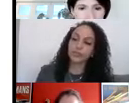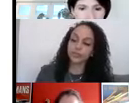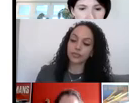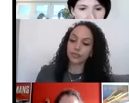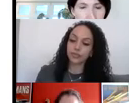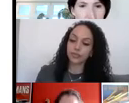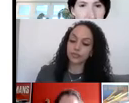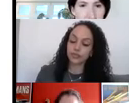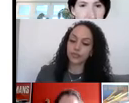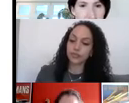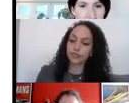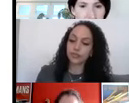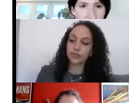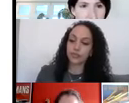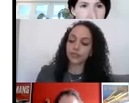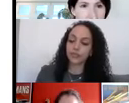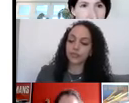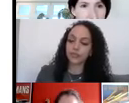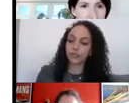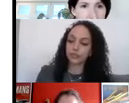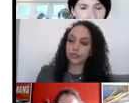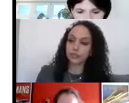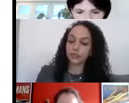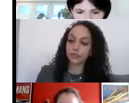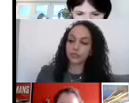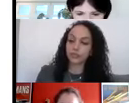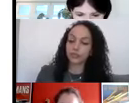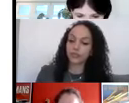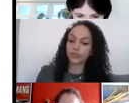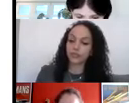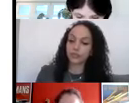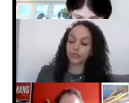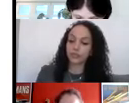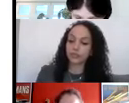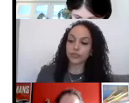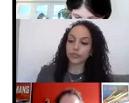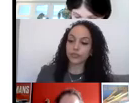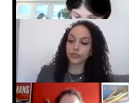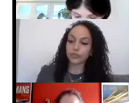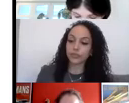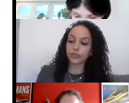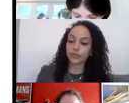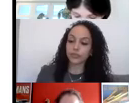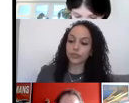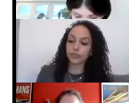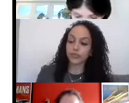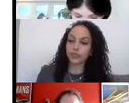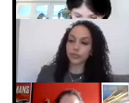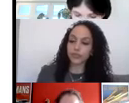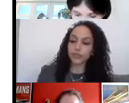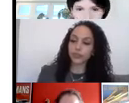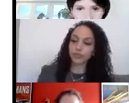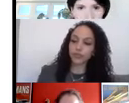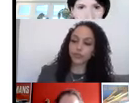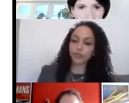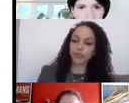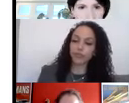uh, sort of an FAQs with the, uh, with the recording of the webinar when it's ready. Uh, it, will be going online, uh, shortly.